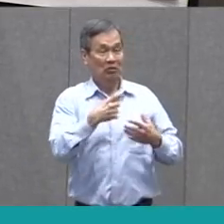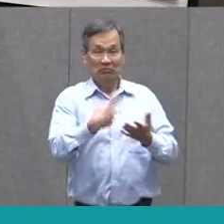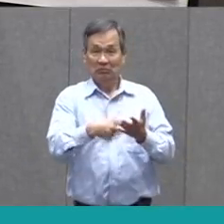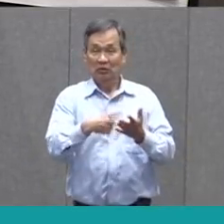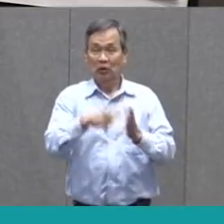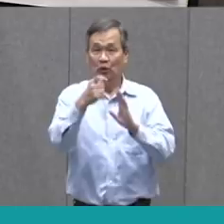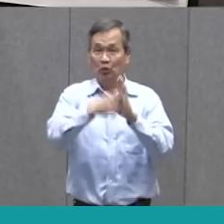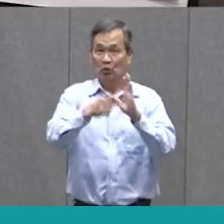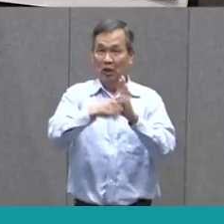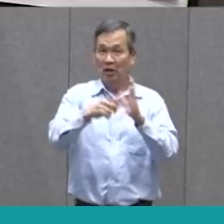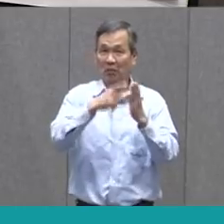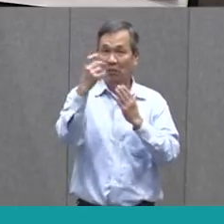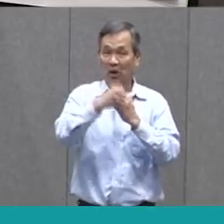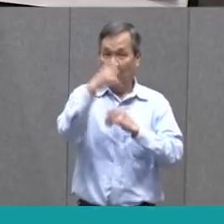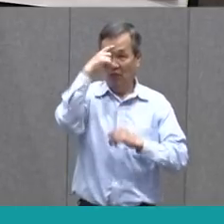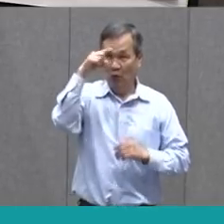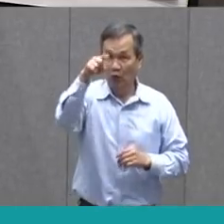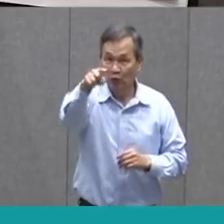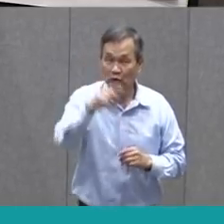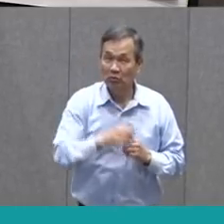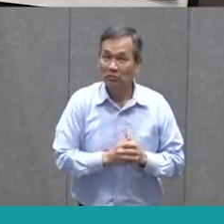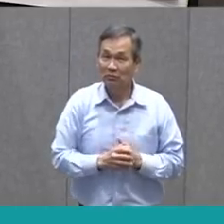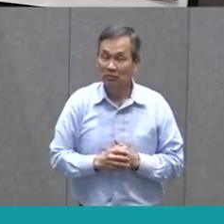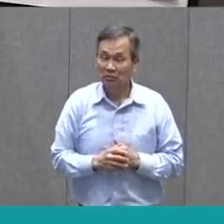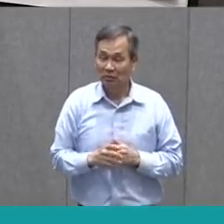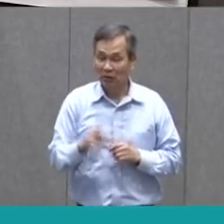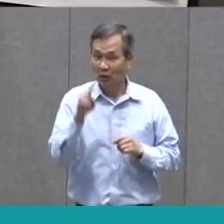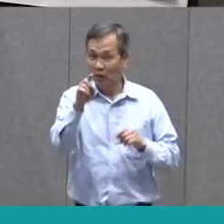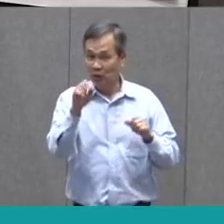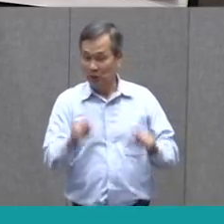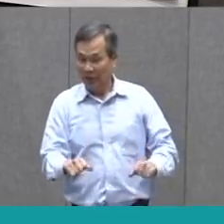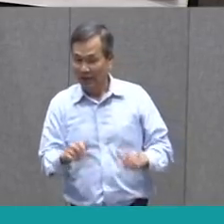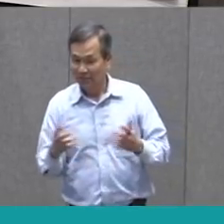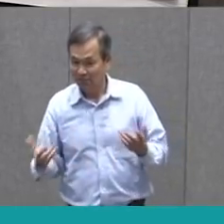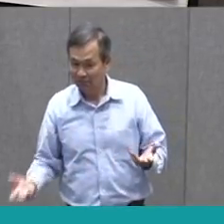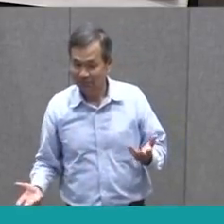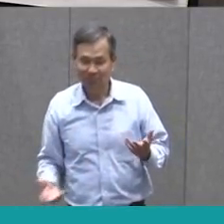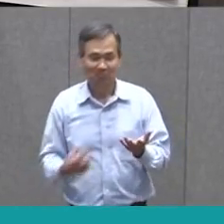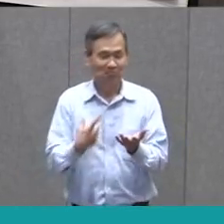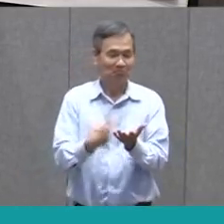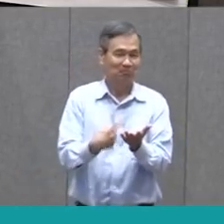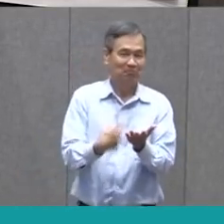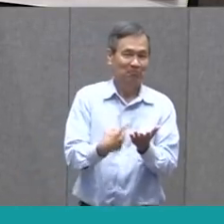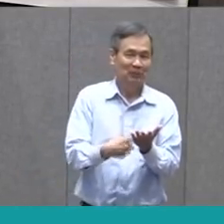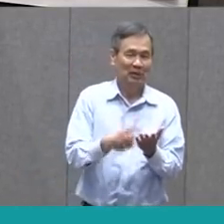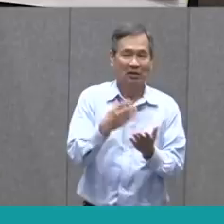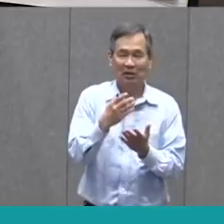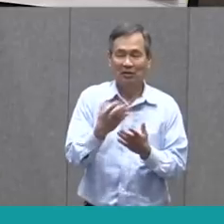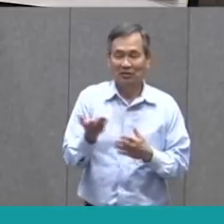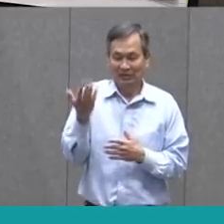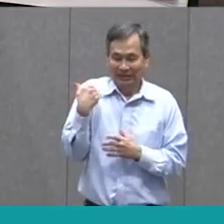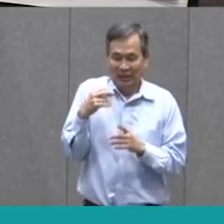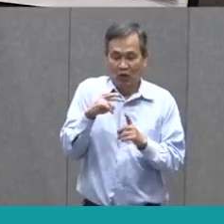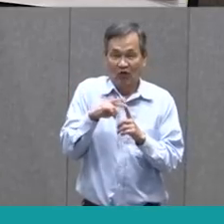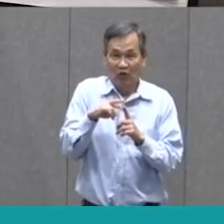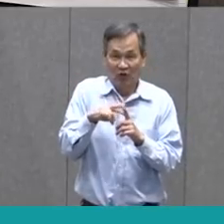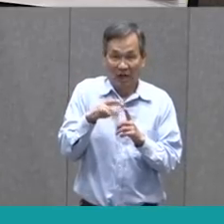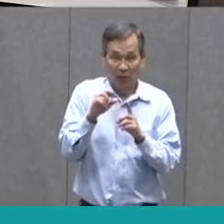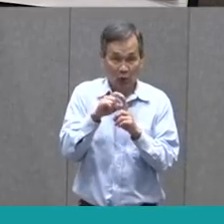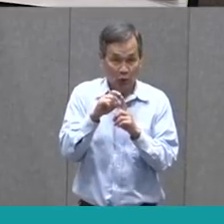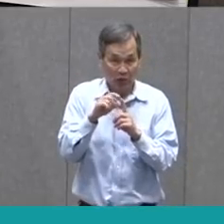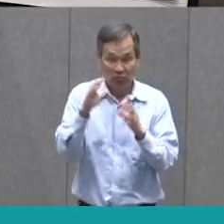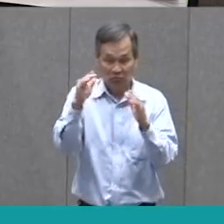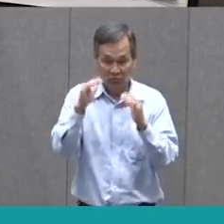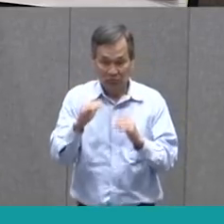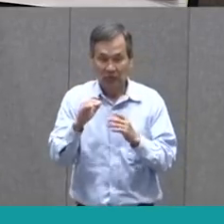you today. So you've had the opportunity to talk about some vocabulary words, to